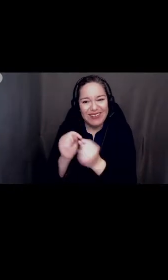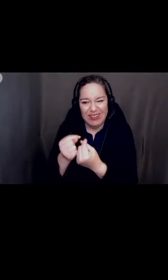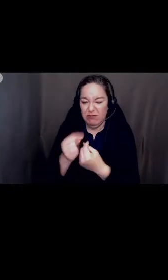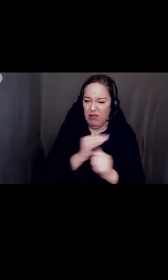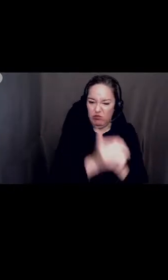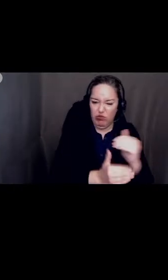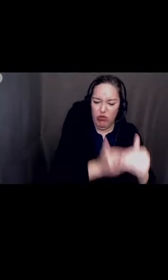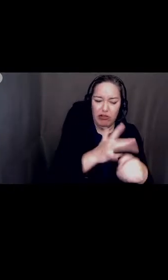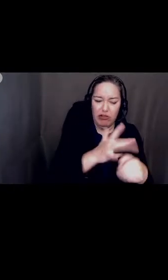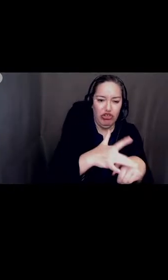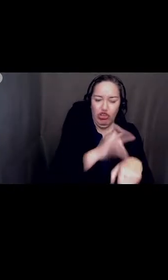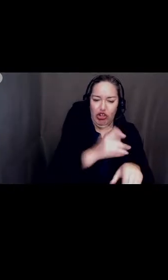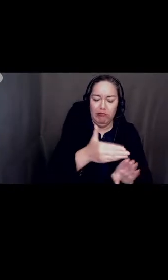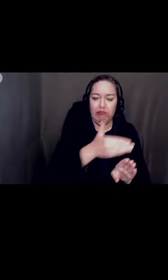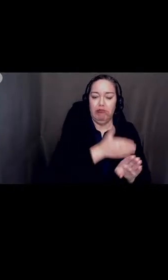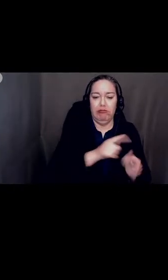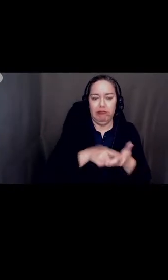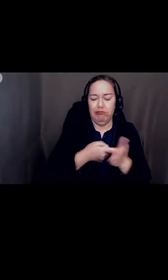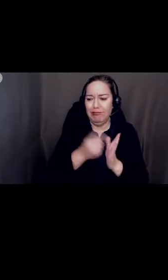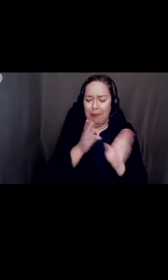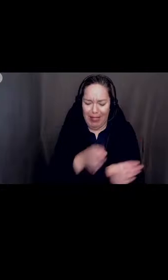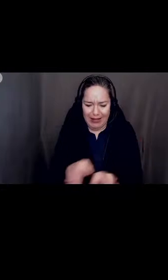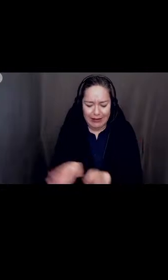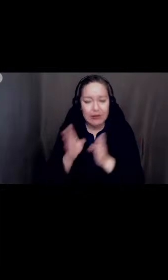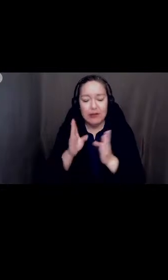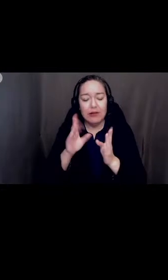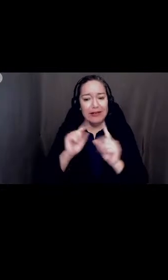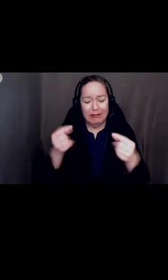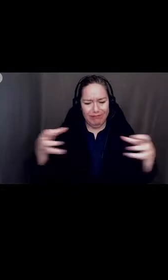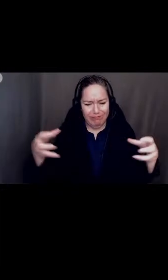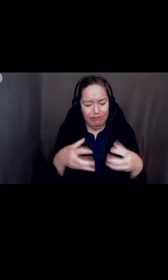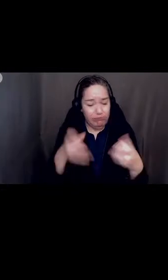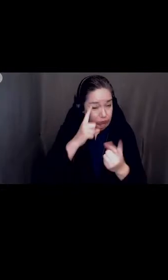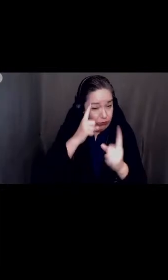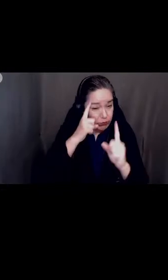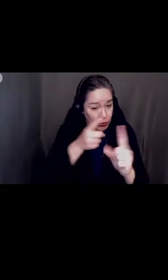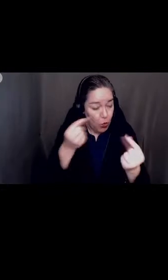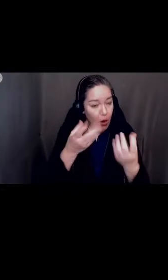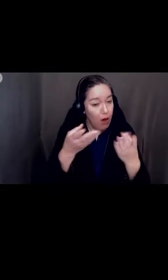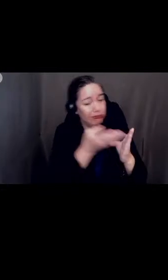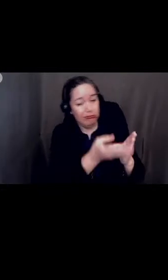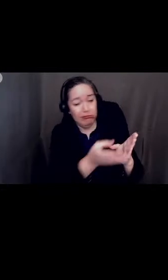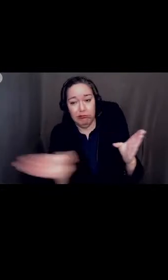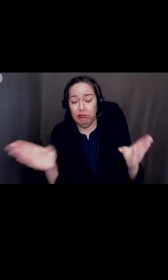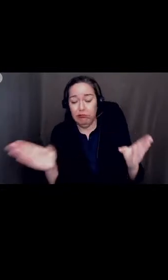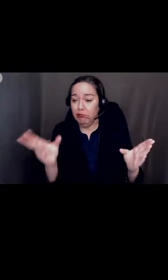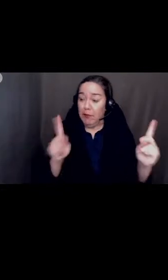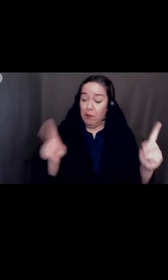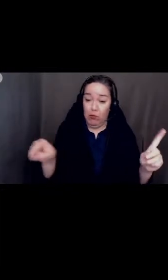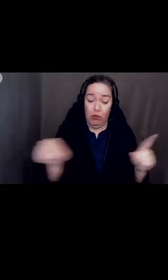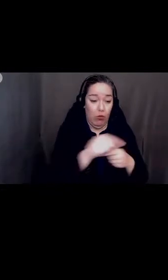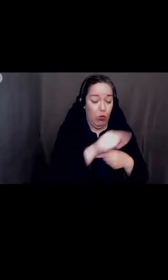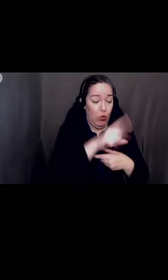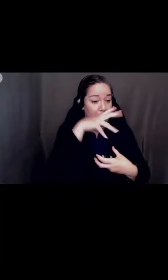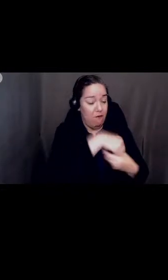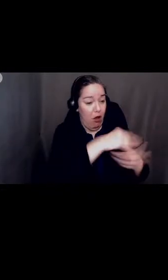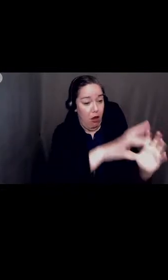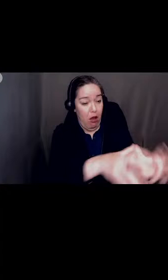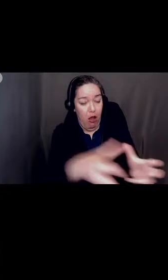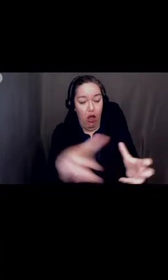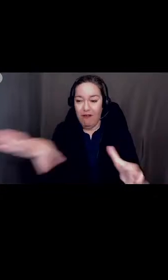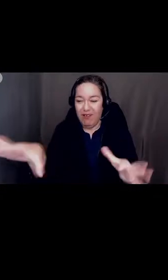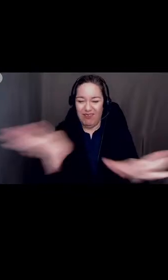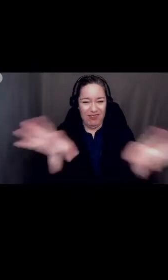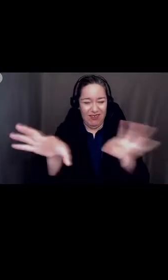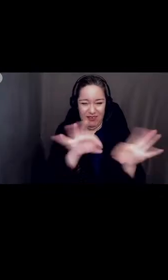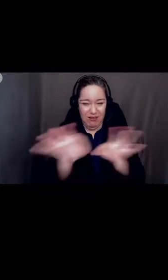with the goal of including broad representation from across all our stakeholder groups. This included specifically identifying